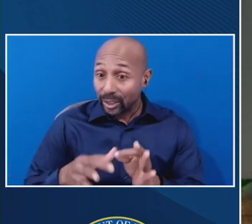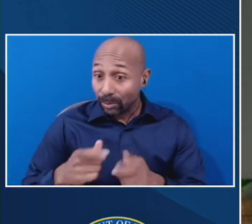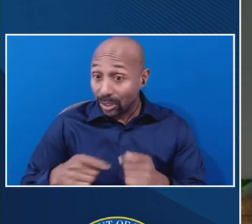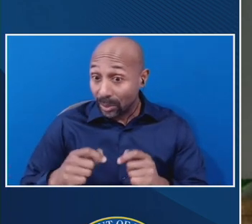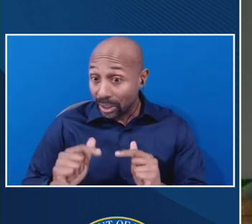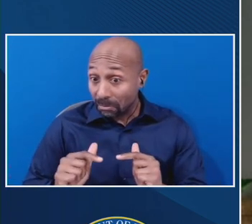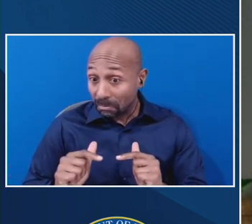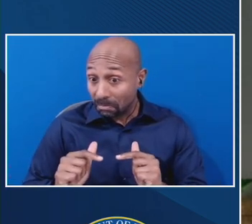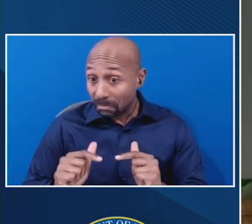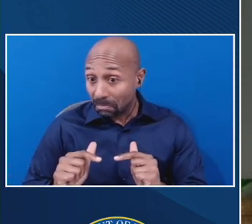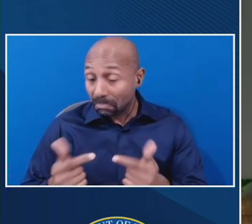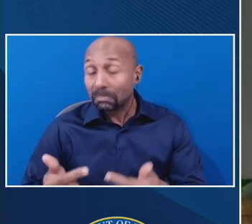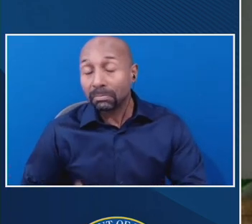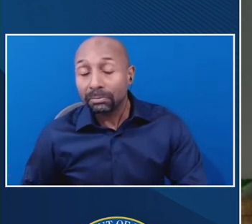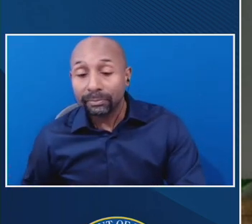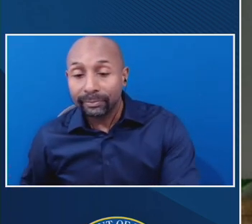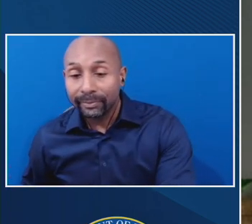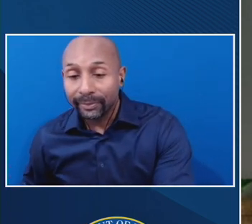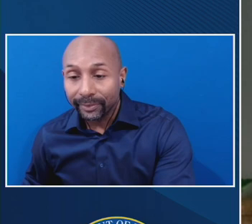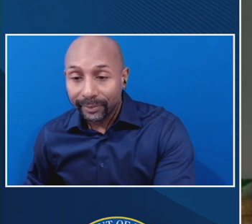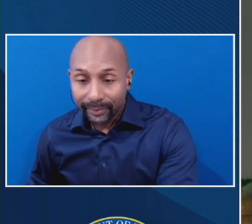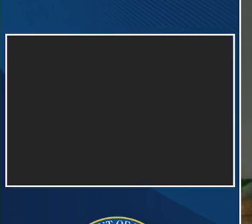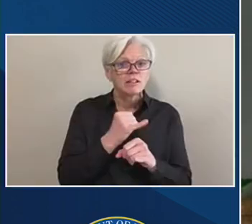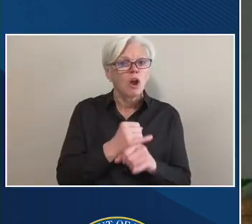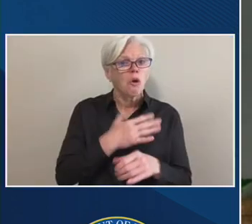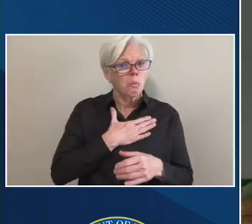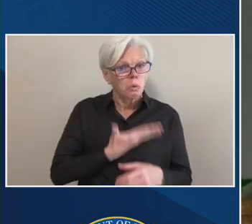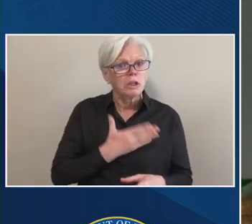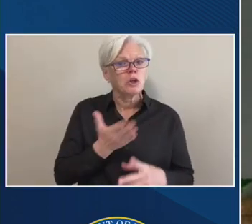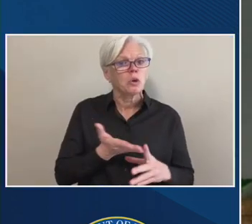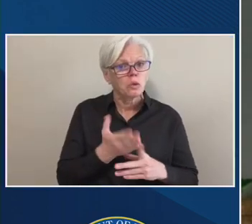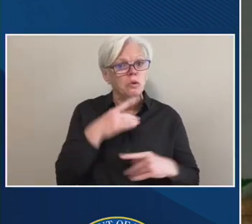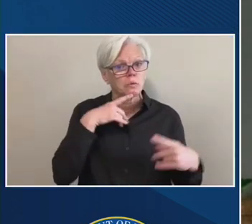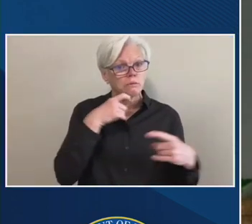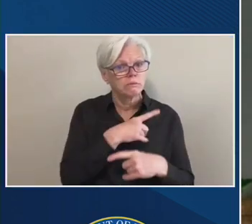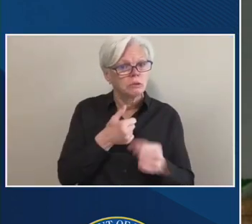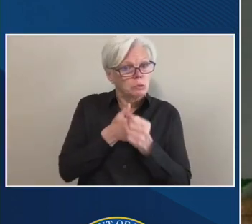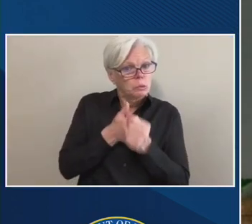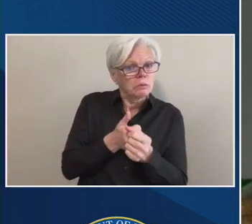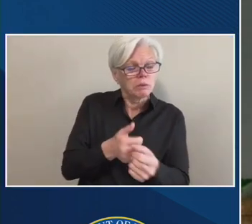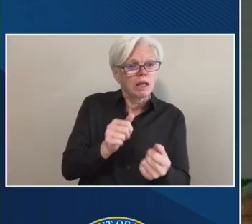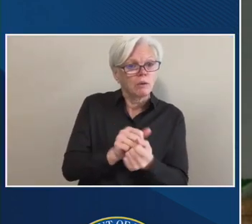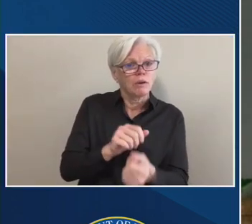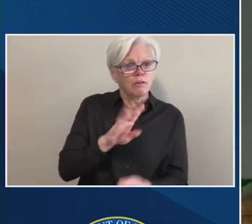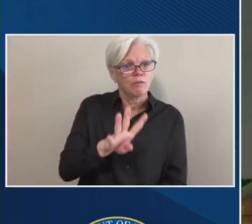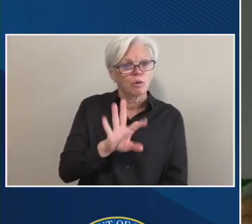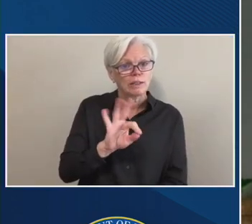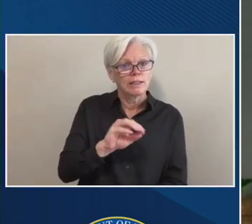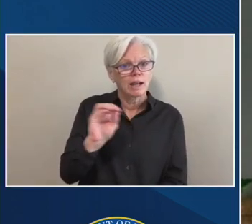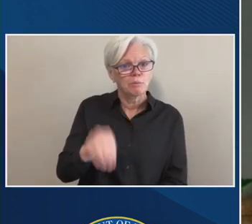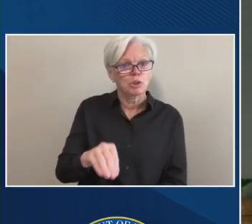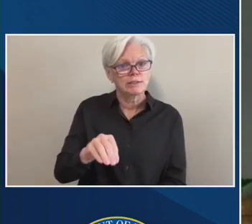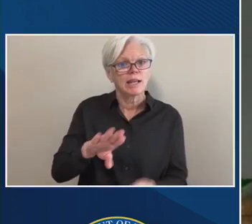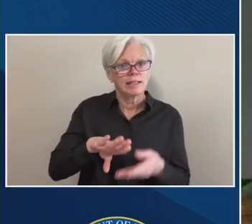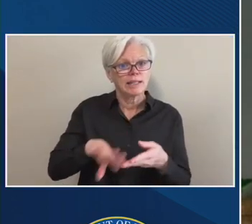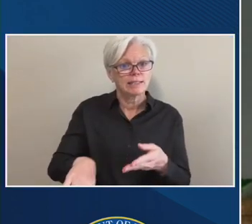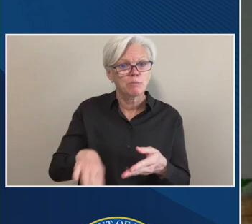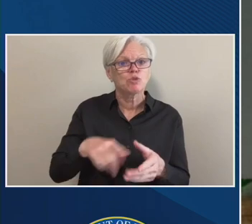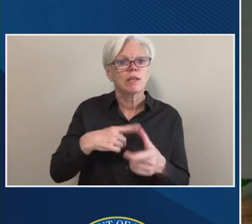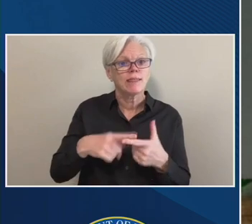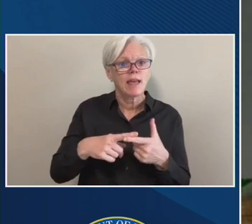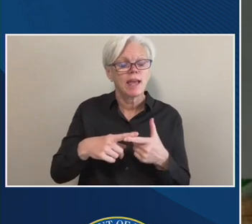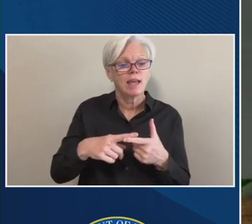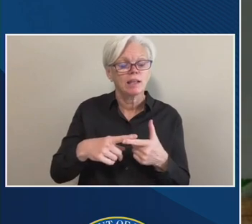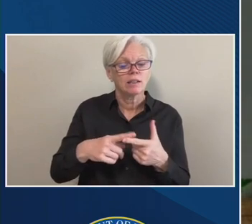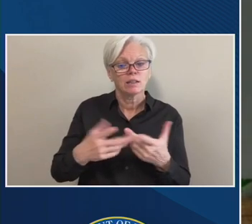willing to go through the work, the complex work of complying with the 49% exemption, I don't see why the department